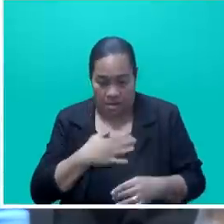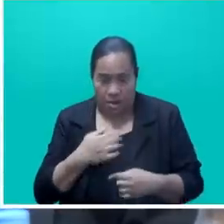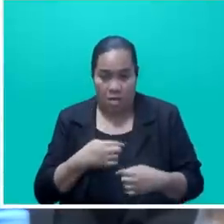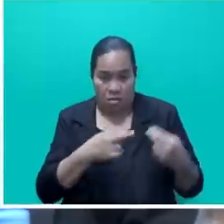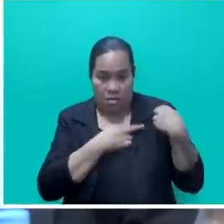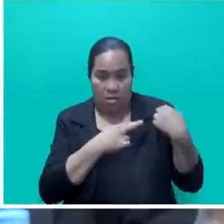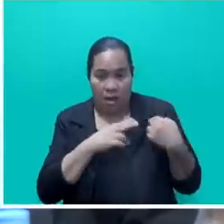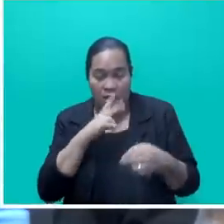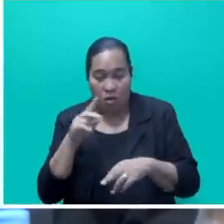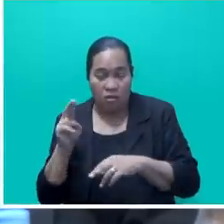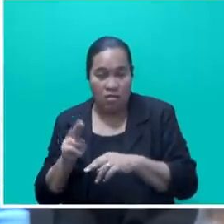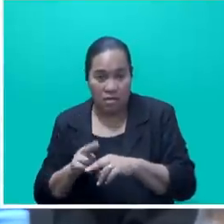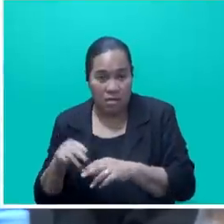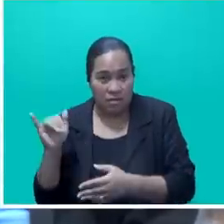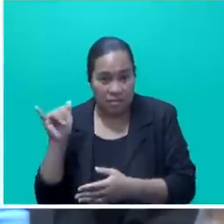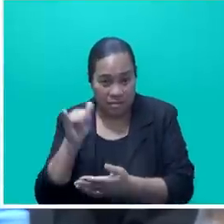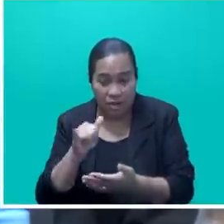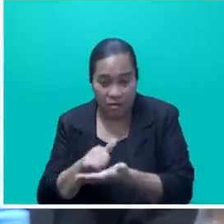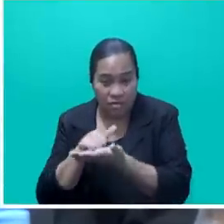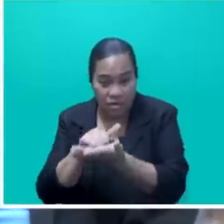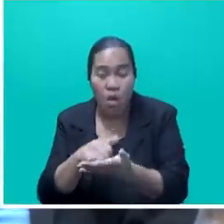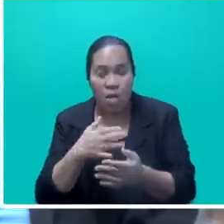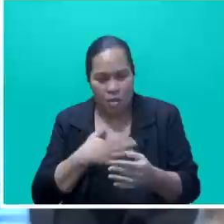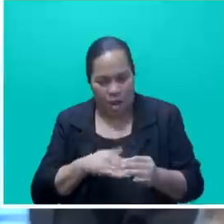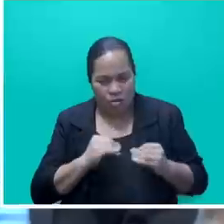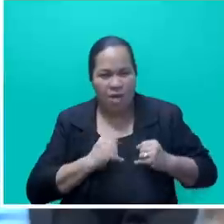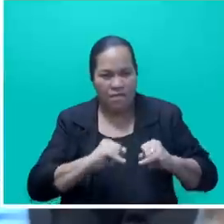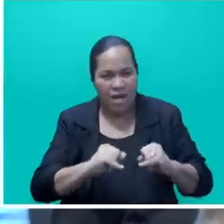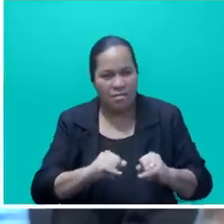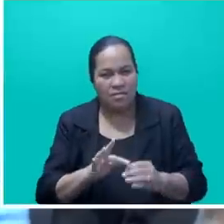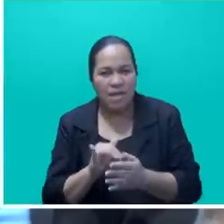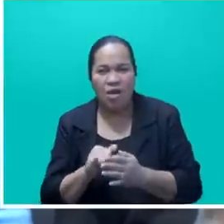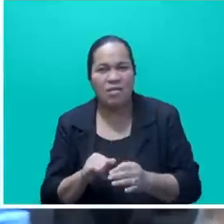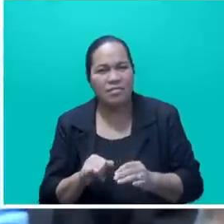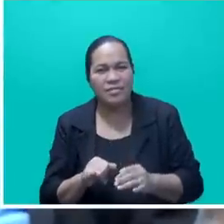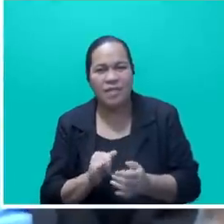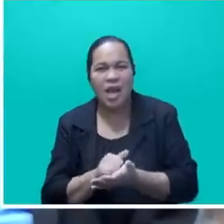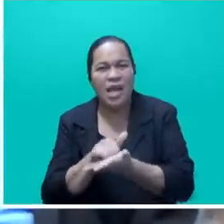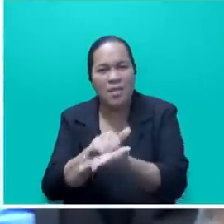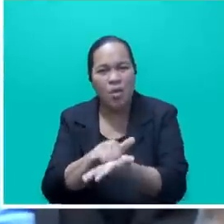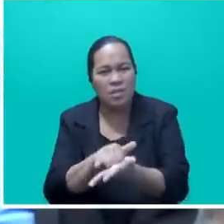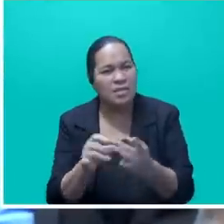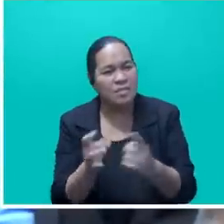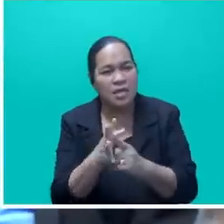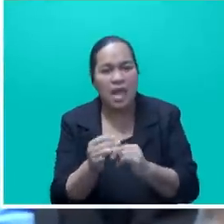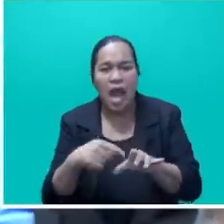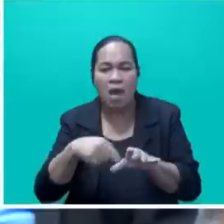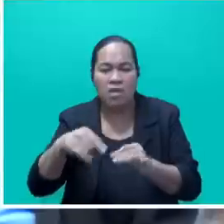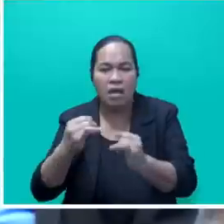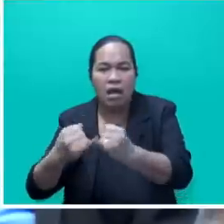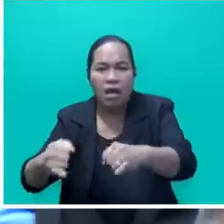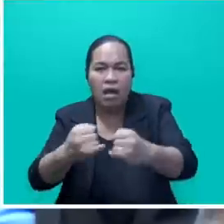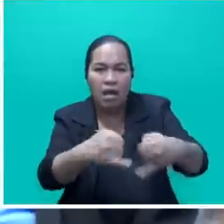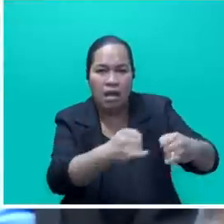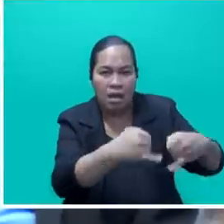for Civilization, we also intend to invest in our airports, especially those in the outer islands. I have met with the